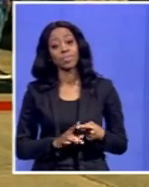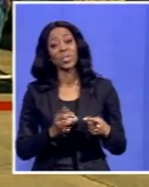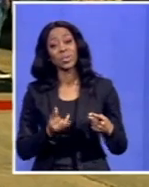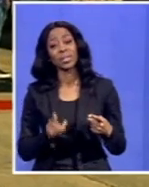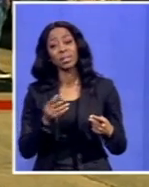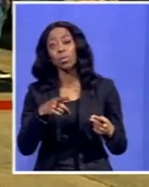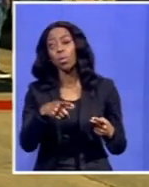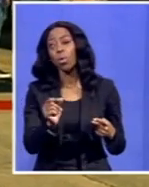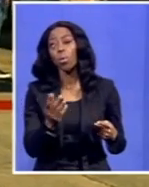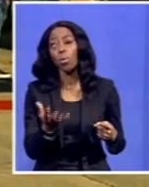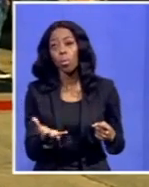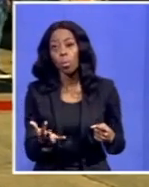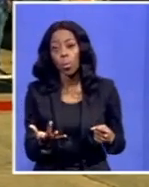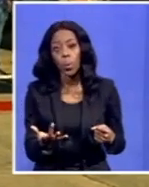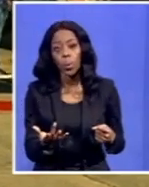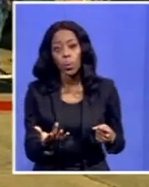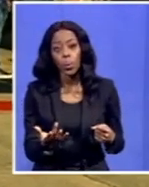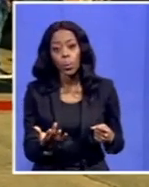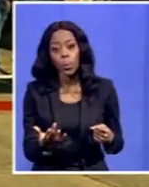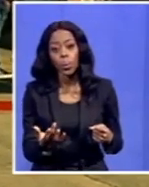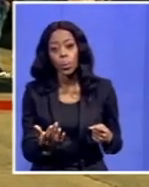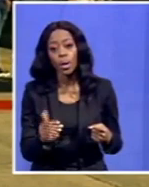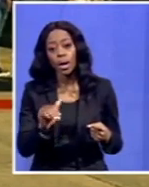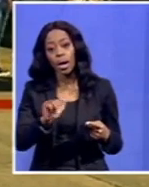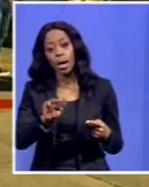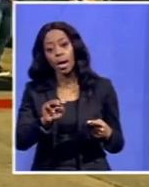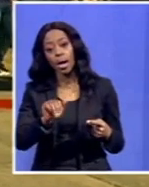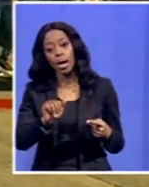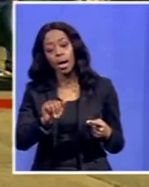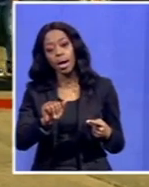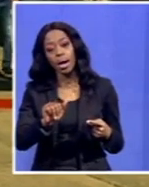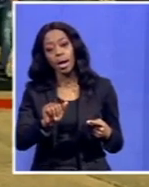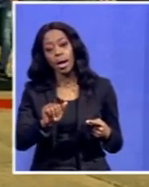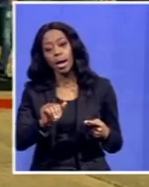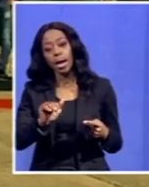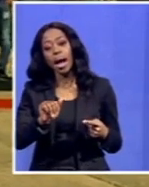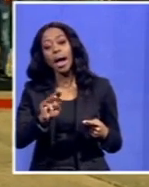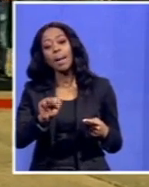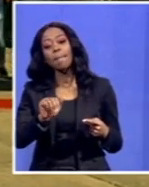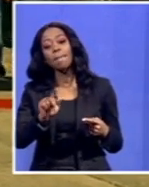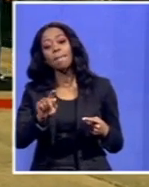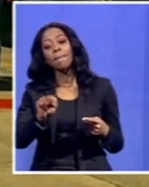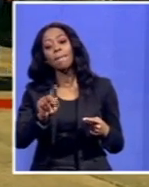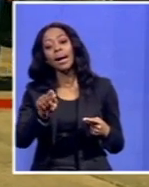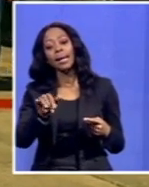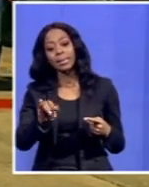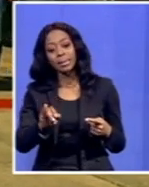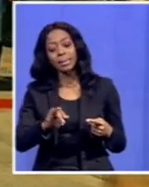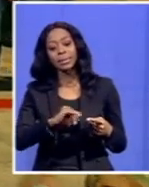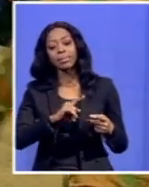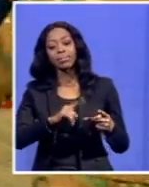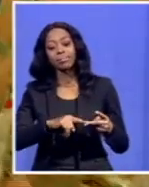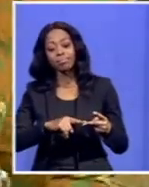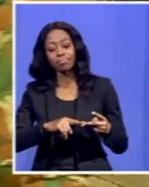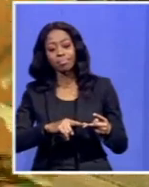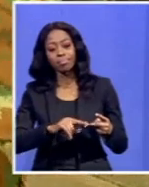Today, we will be going to Amanti. From Amanti, we will end up being